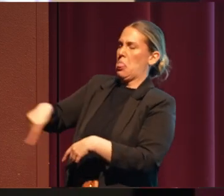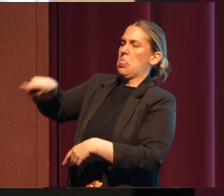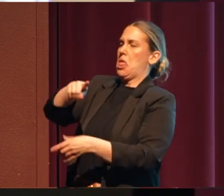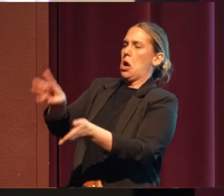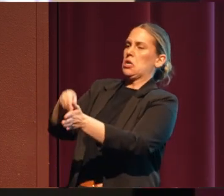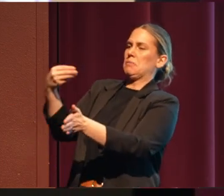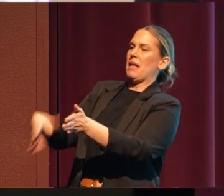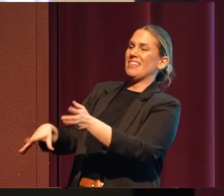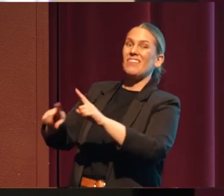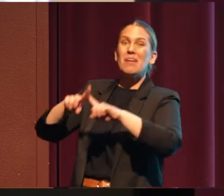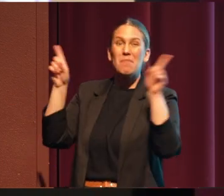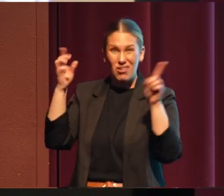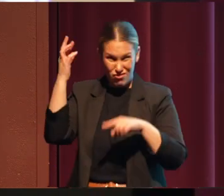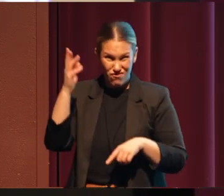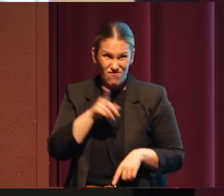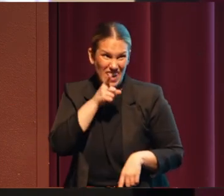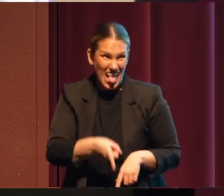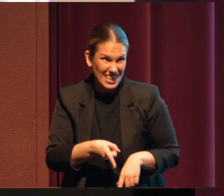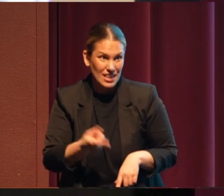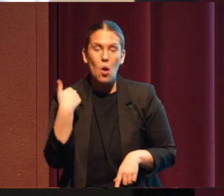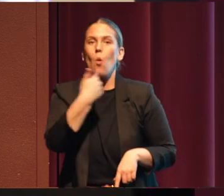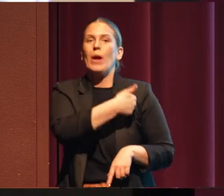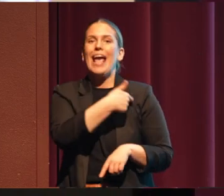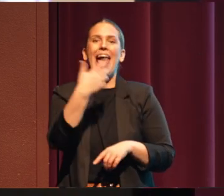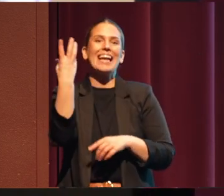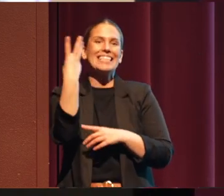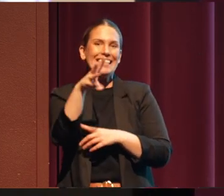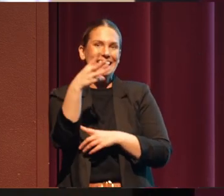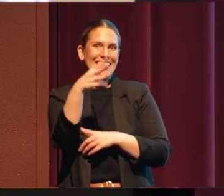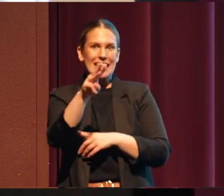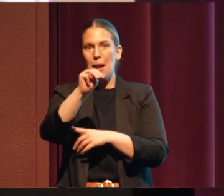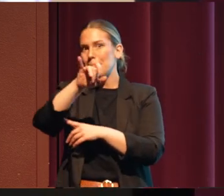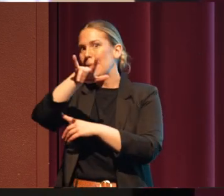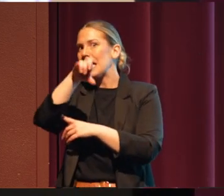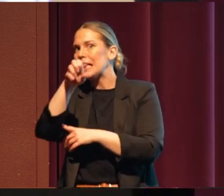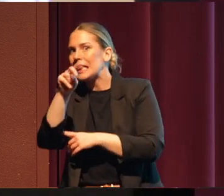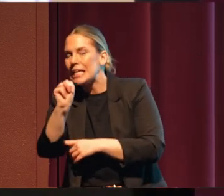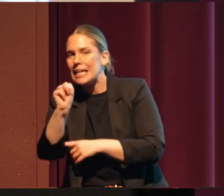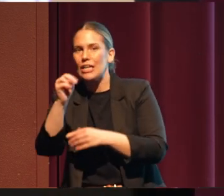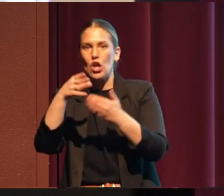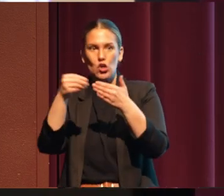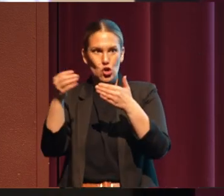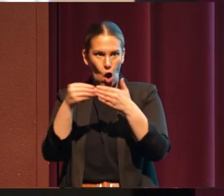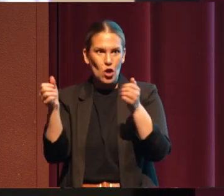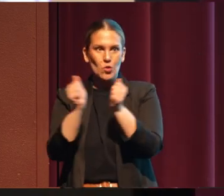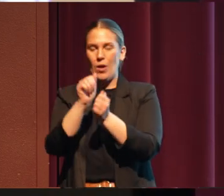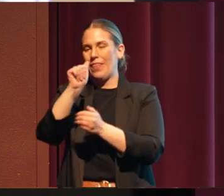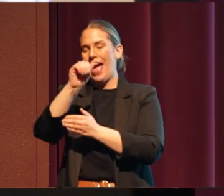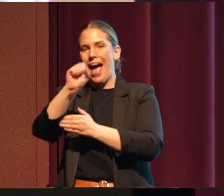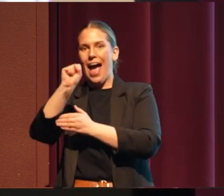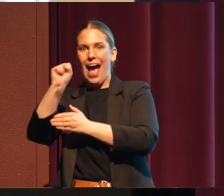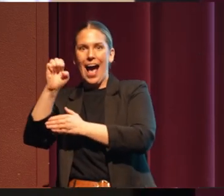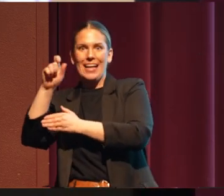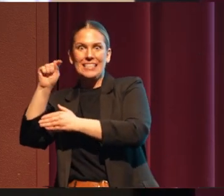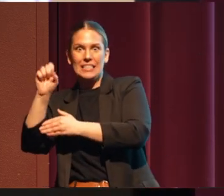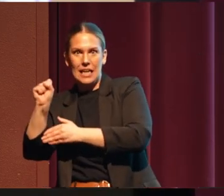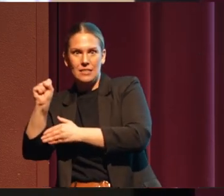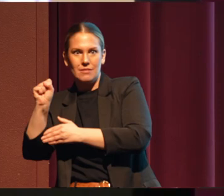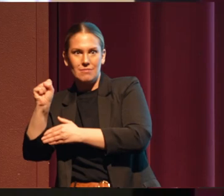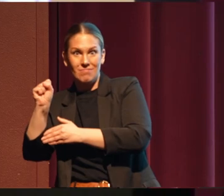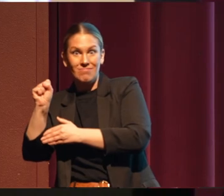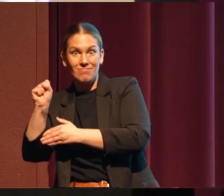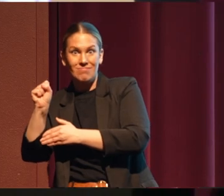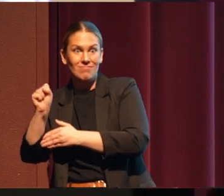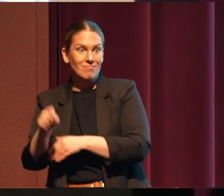we had over 16 million dollars in assets, just adjusted for inflation, not adjusting the cost of the land and the